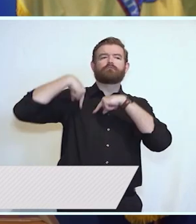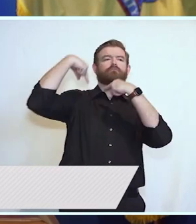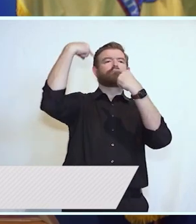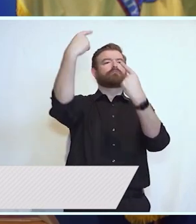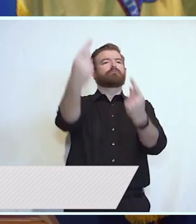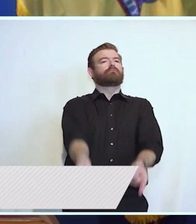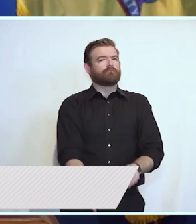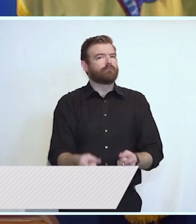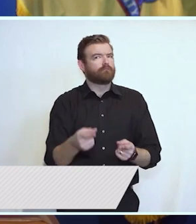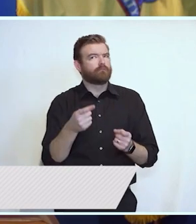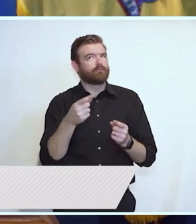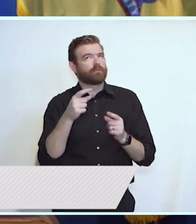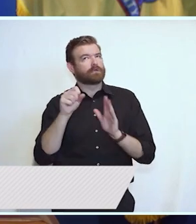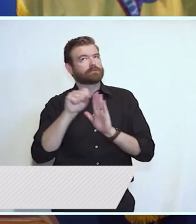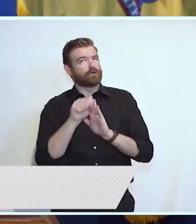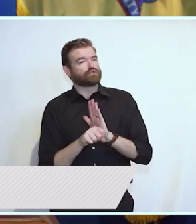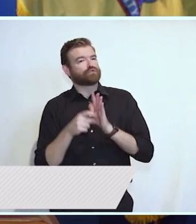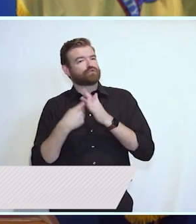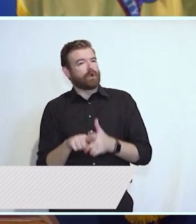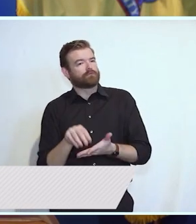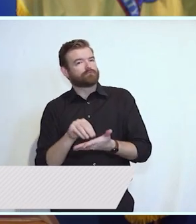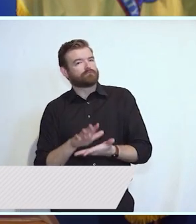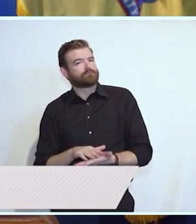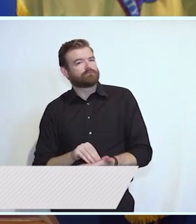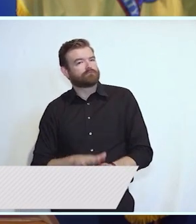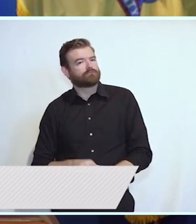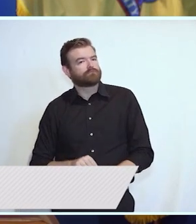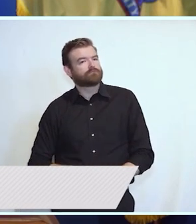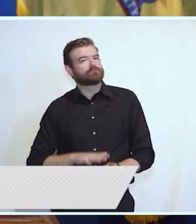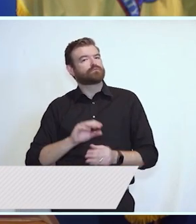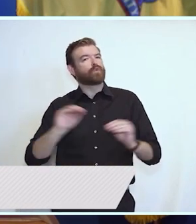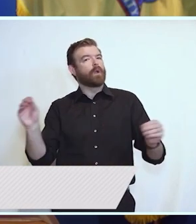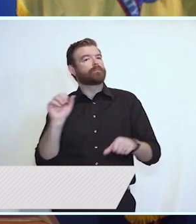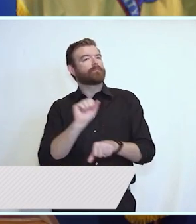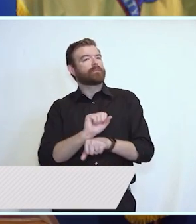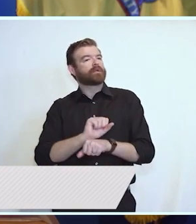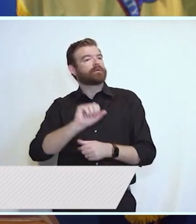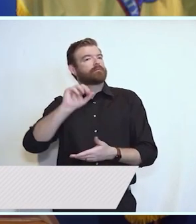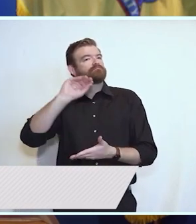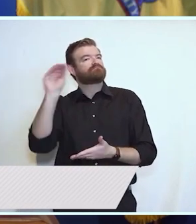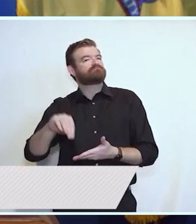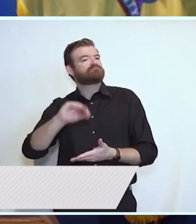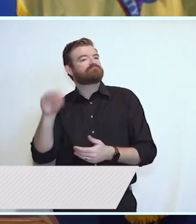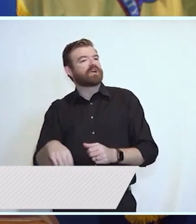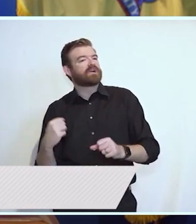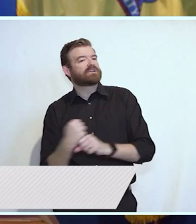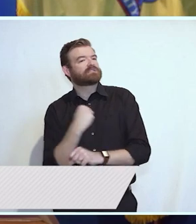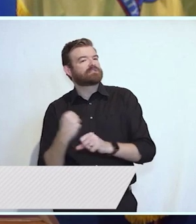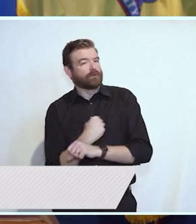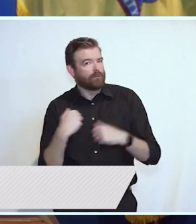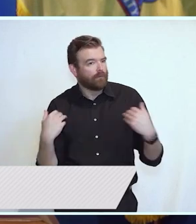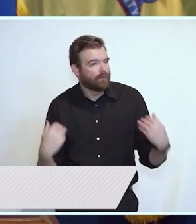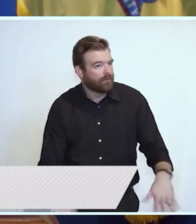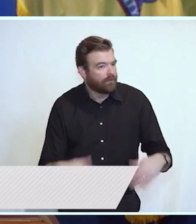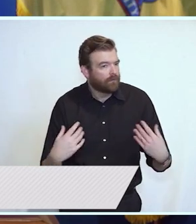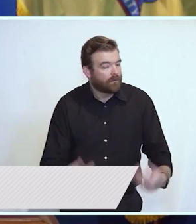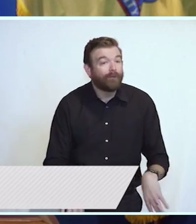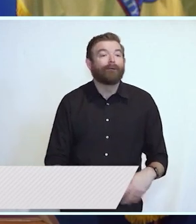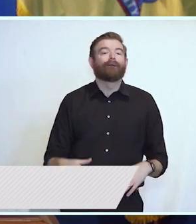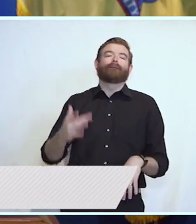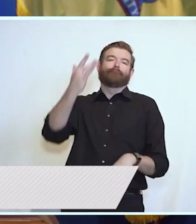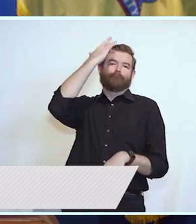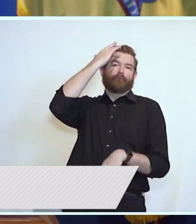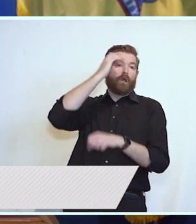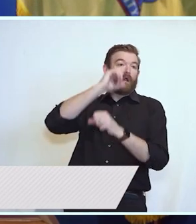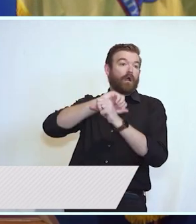records of unemployment. The pandemic for sure put some of this progress on pause but every day more New Jerseyans are now